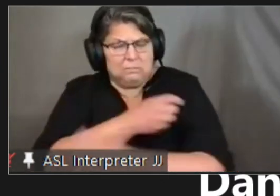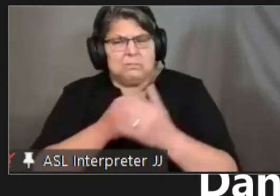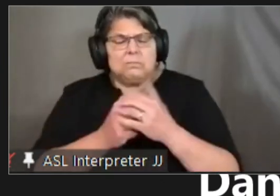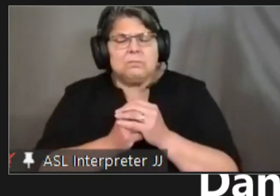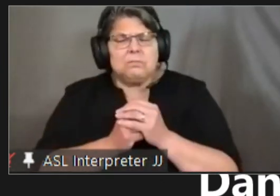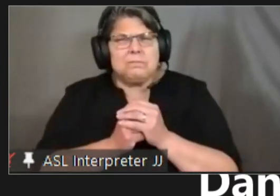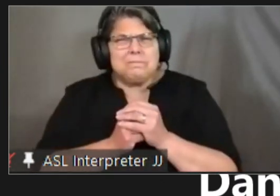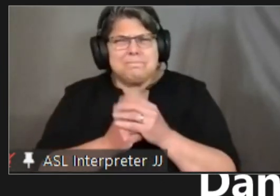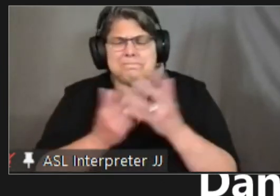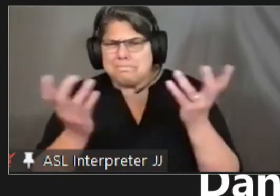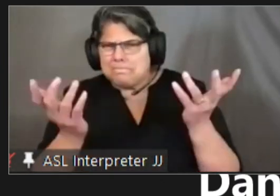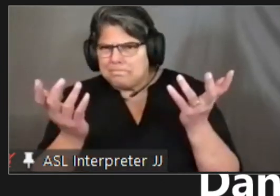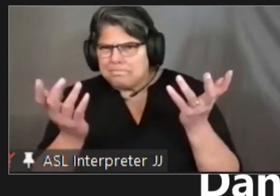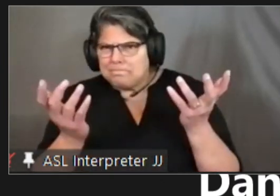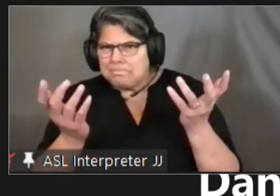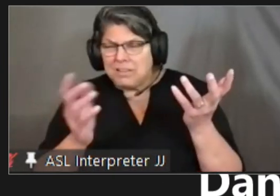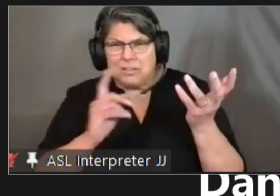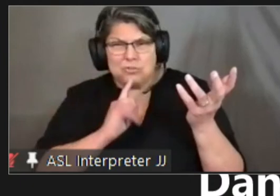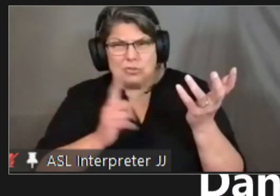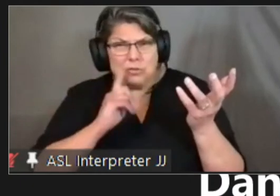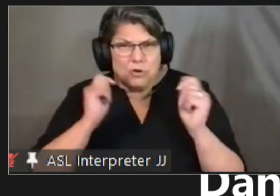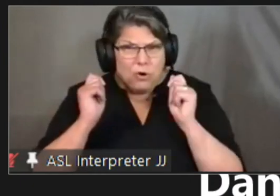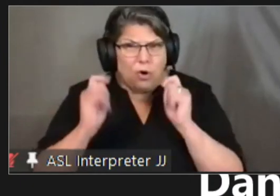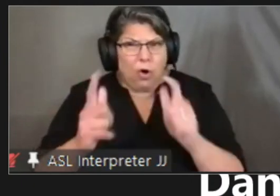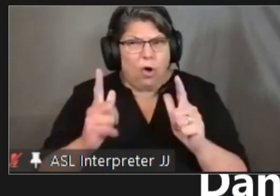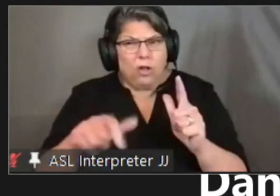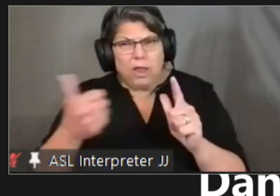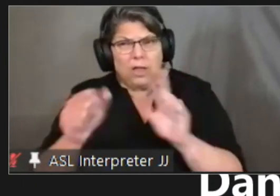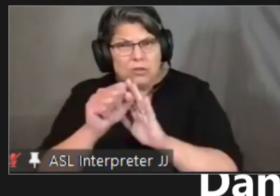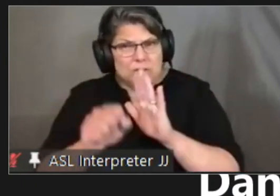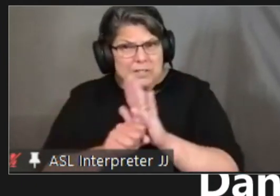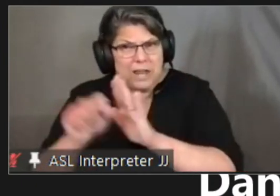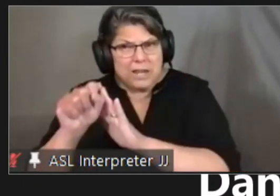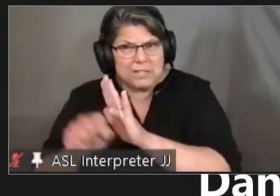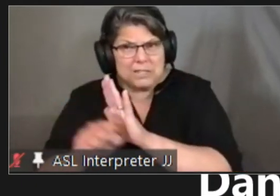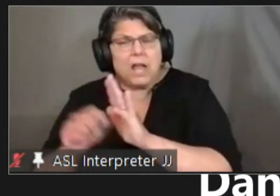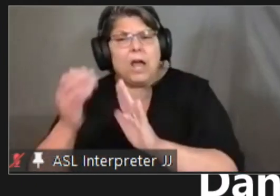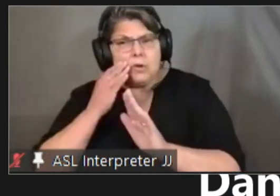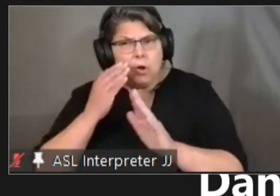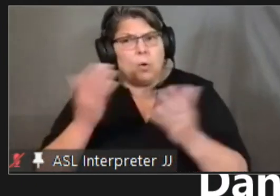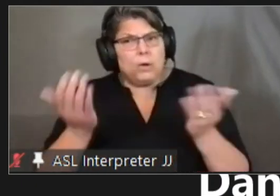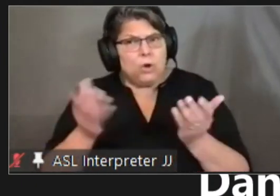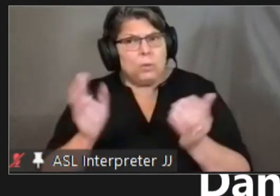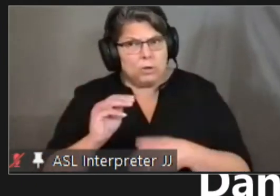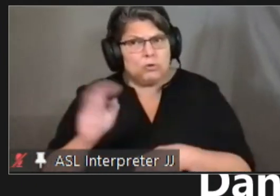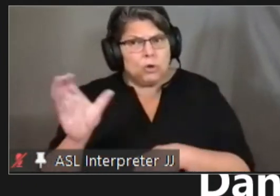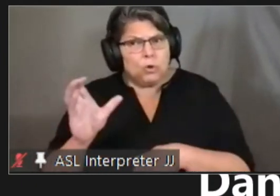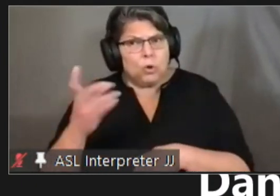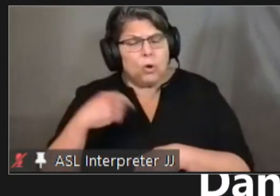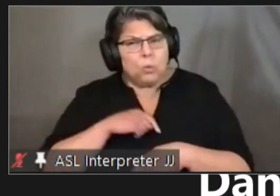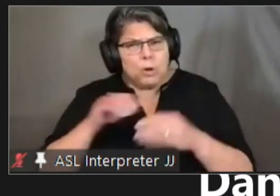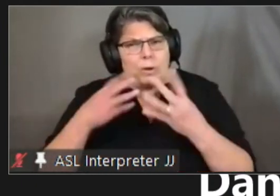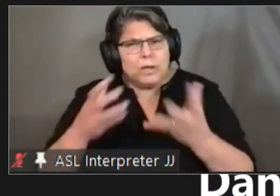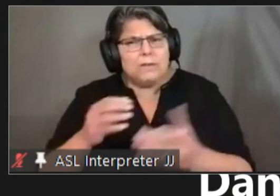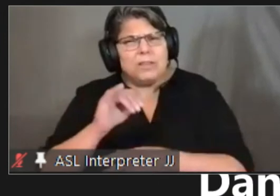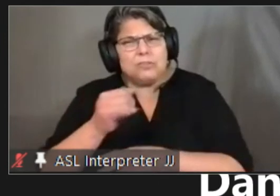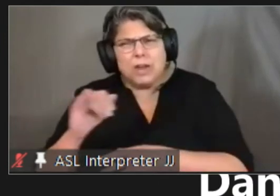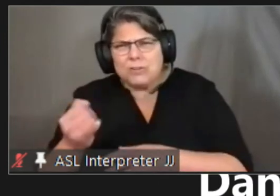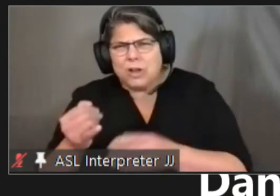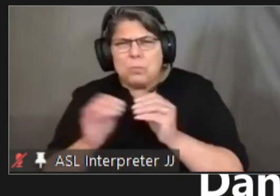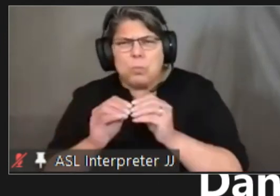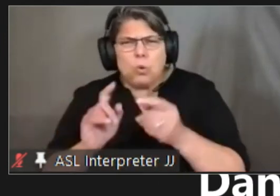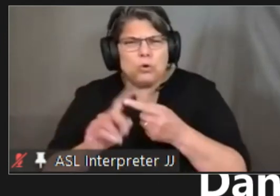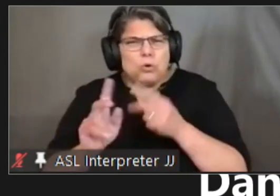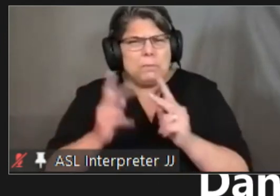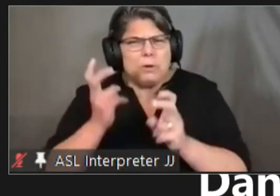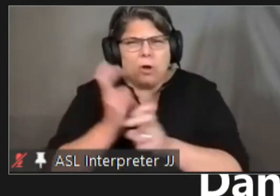i don't know if this is straight across the board to all the other states i know that we were doing in minnesota county we were giving it to more hard to reach community the